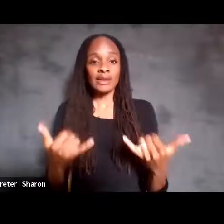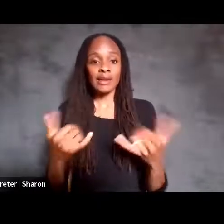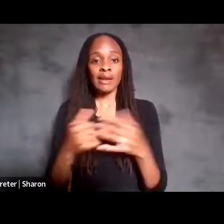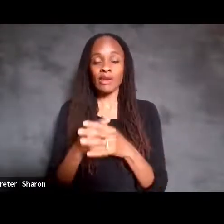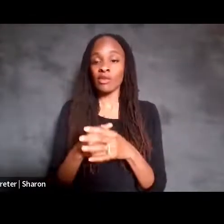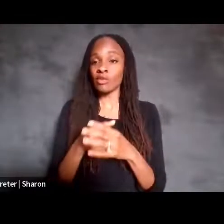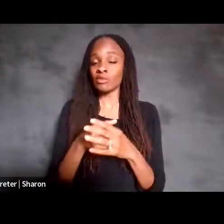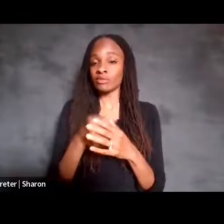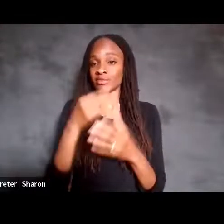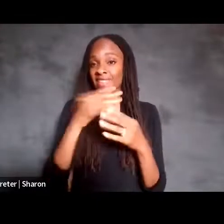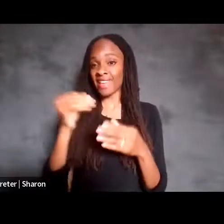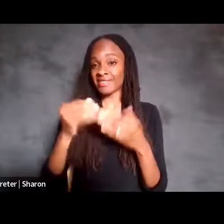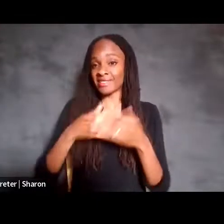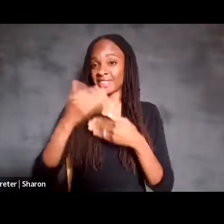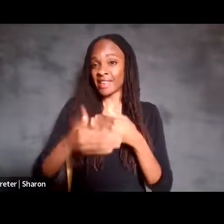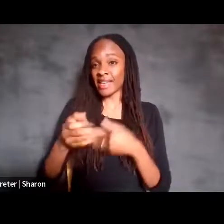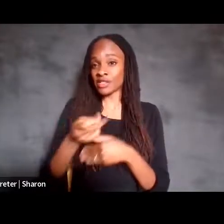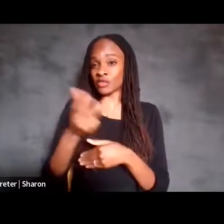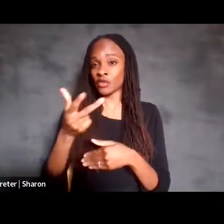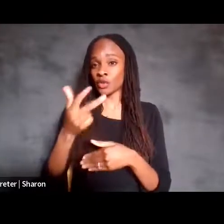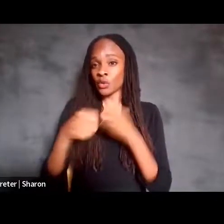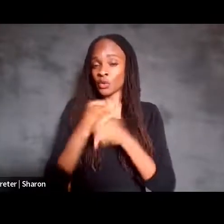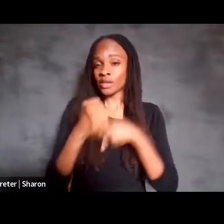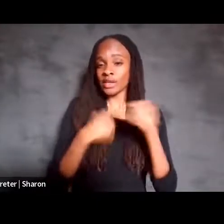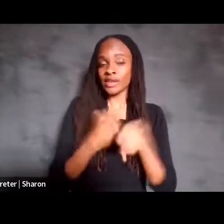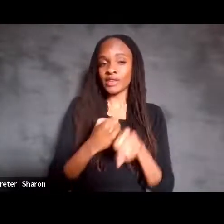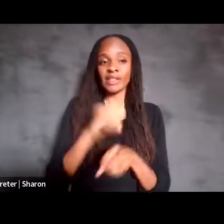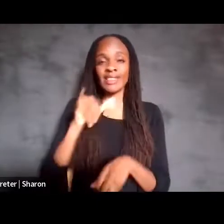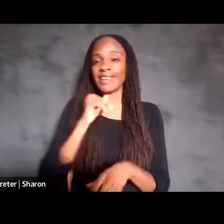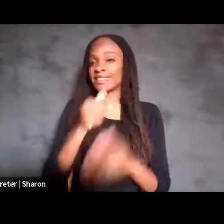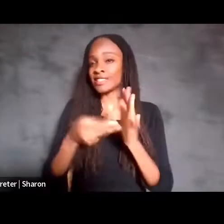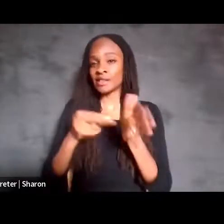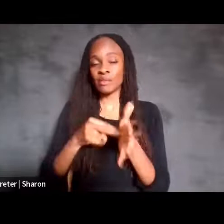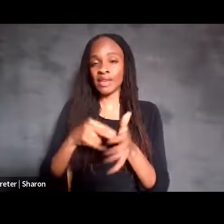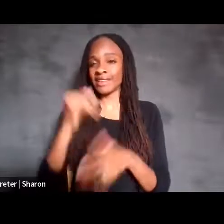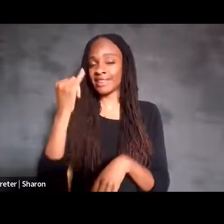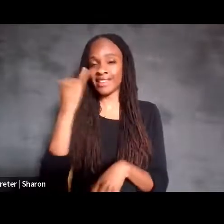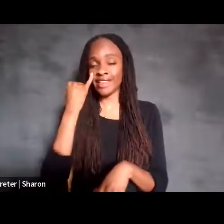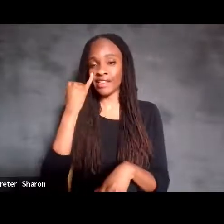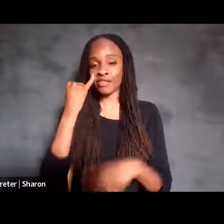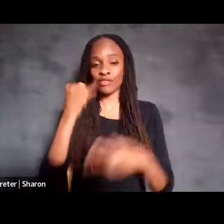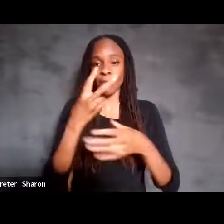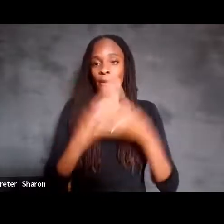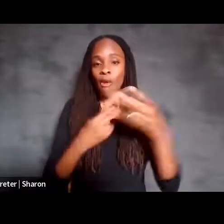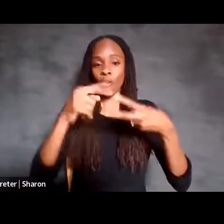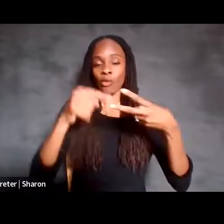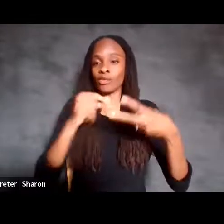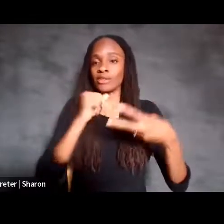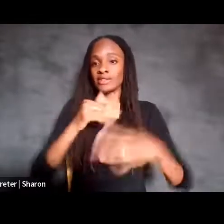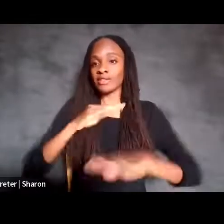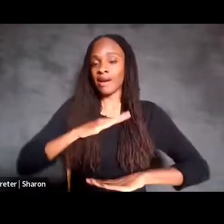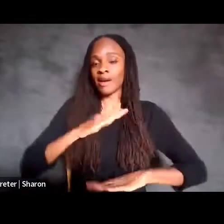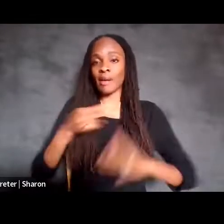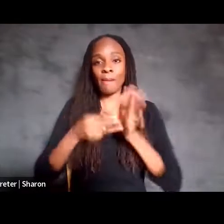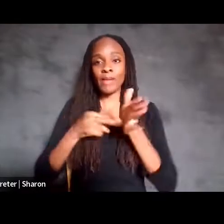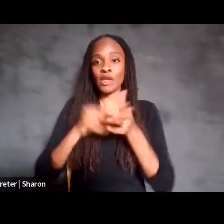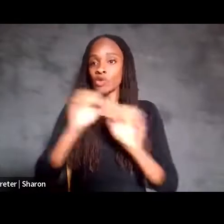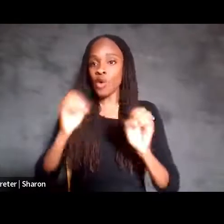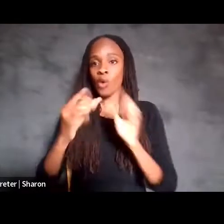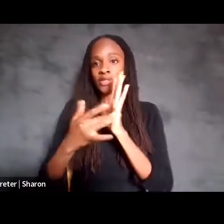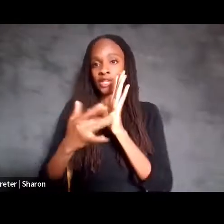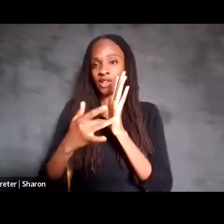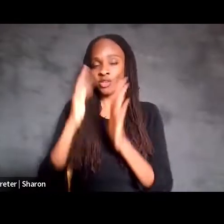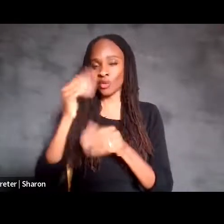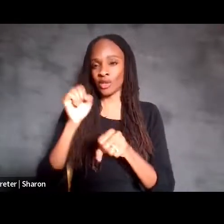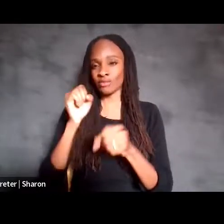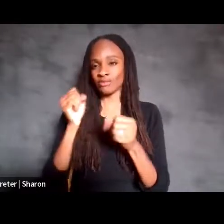years. But that's not to say that if those conditions, two conditions aren't met, then no technology will work for that person either. It's just